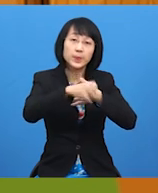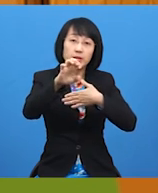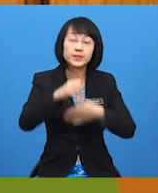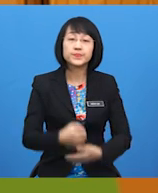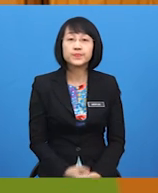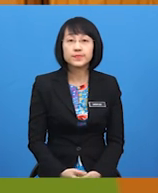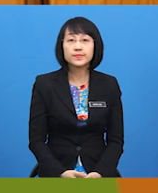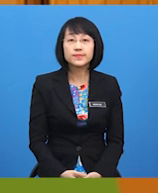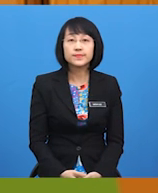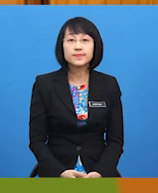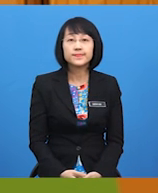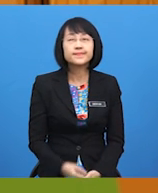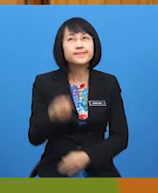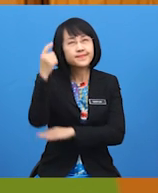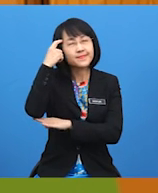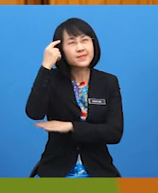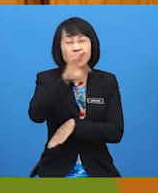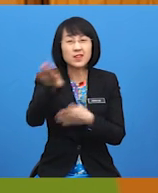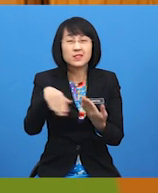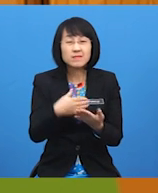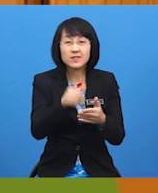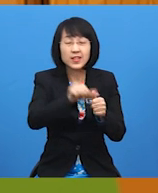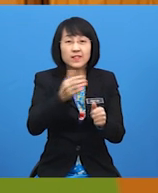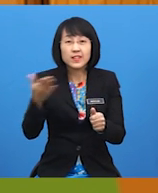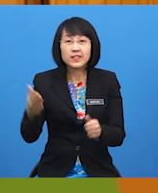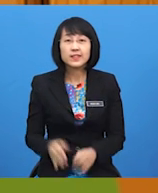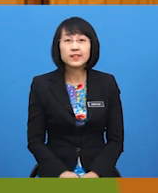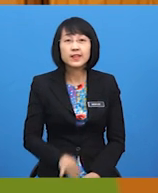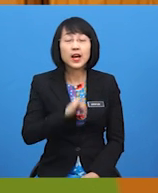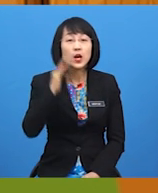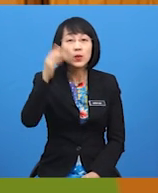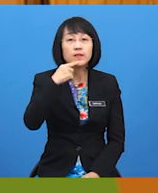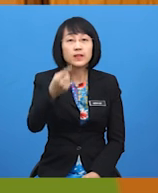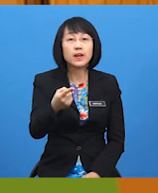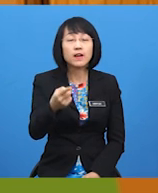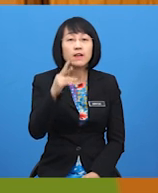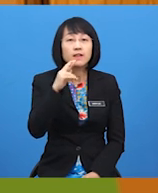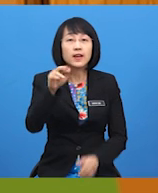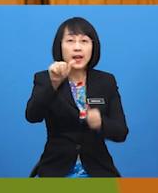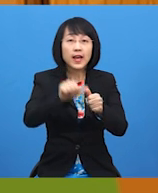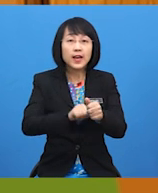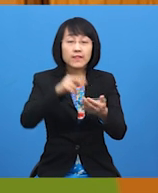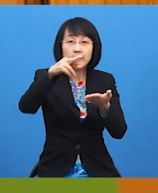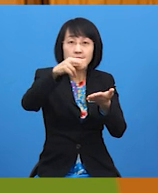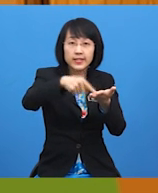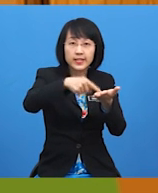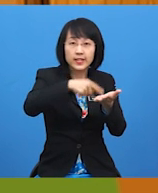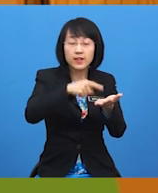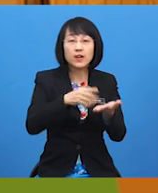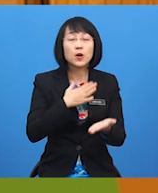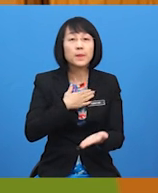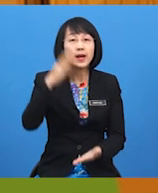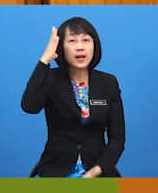Um, everything? I will tell her every single detail of my experience